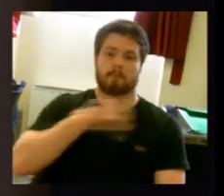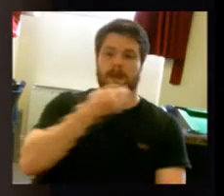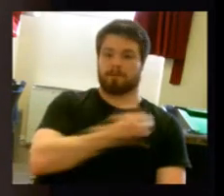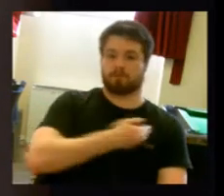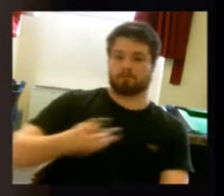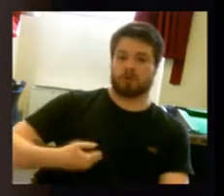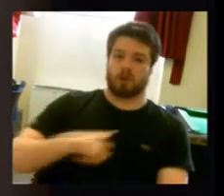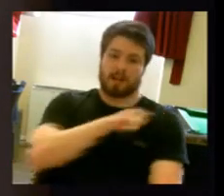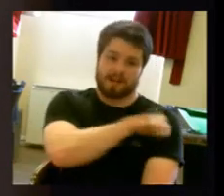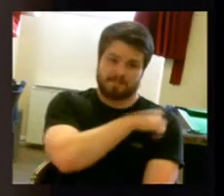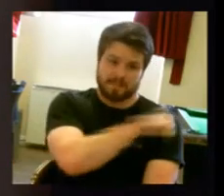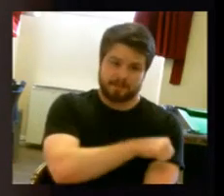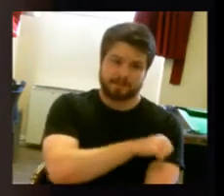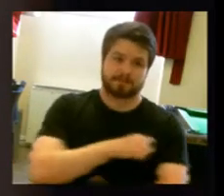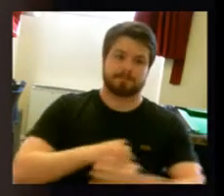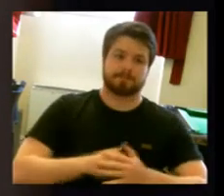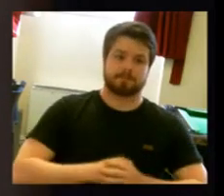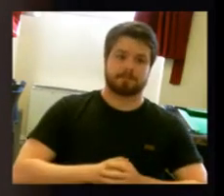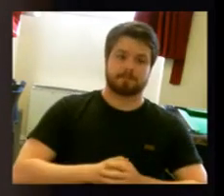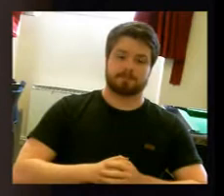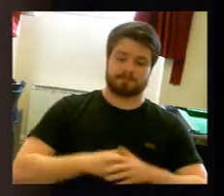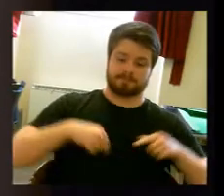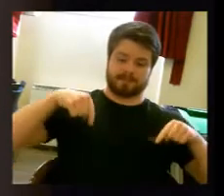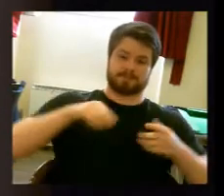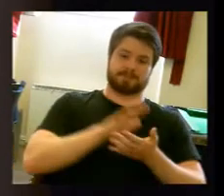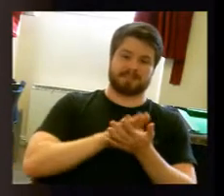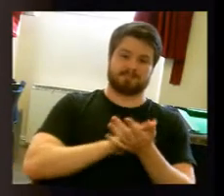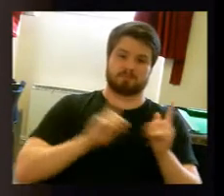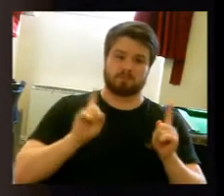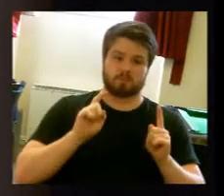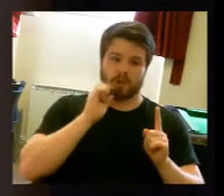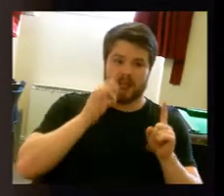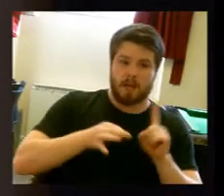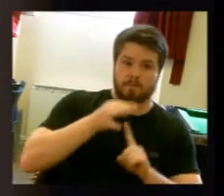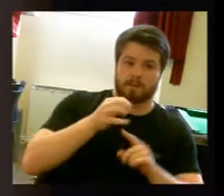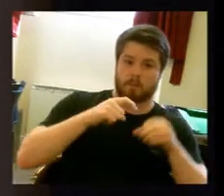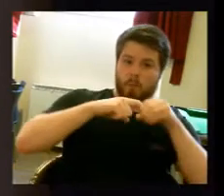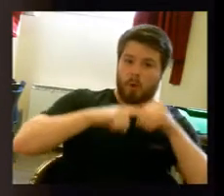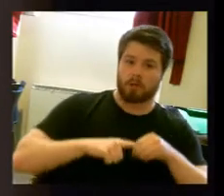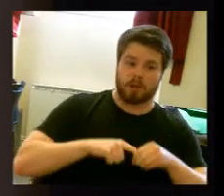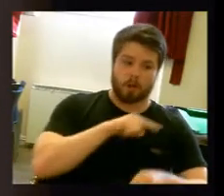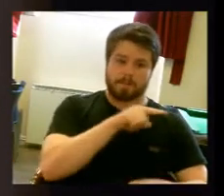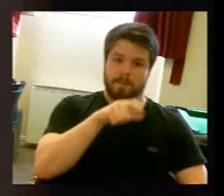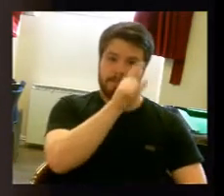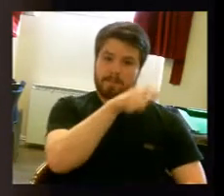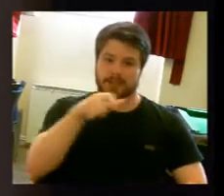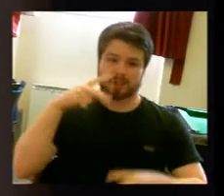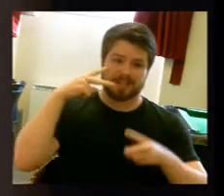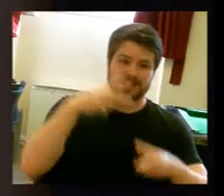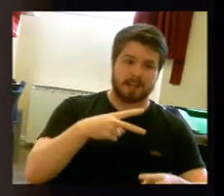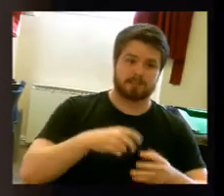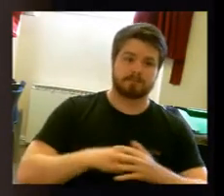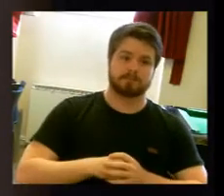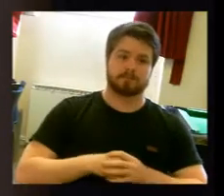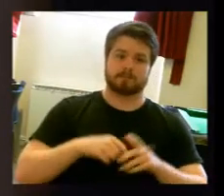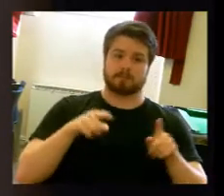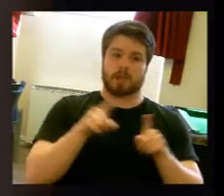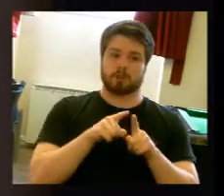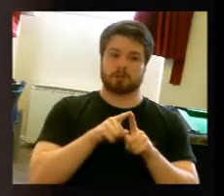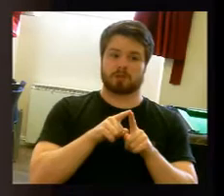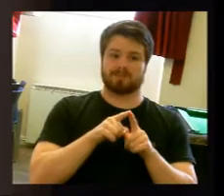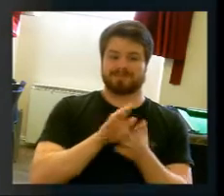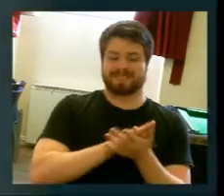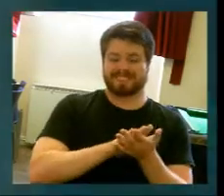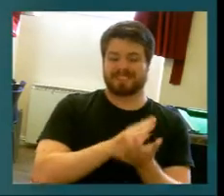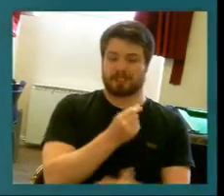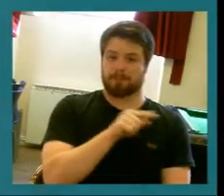With regards to the scheduled care, then we would aim to increase the number of scheduled operations performed in